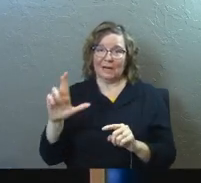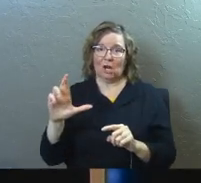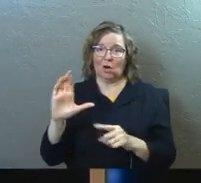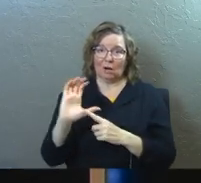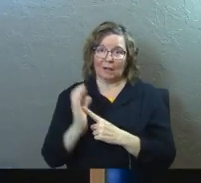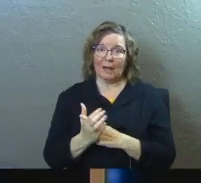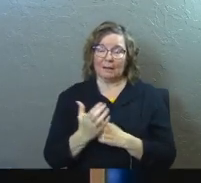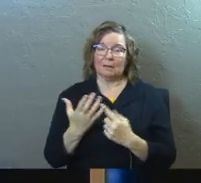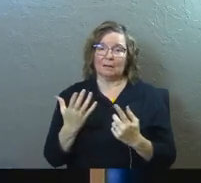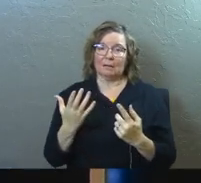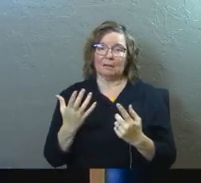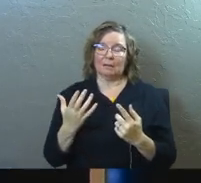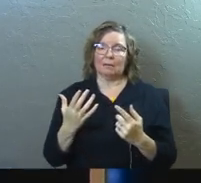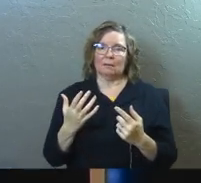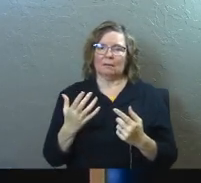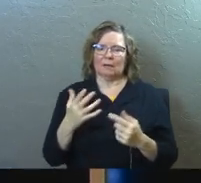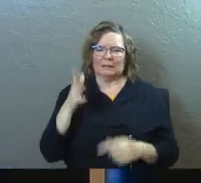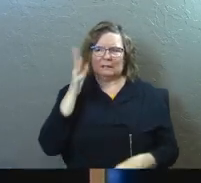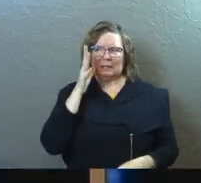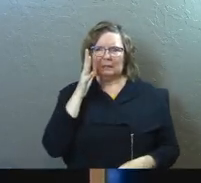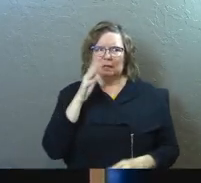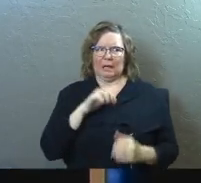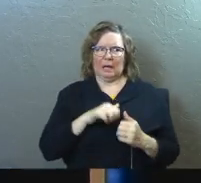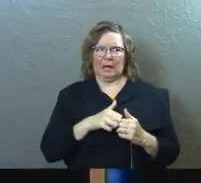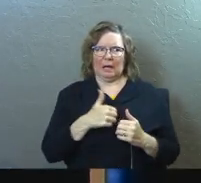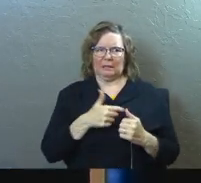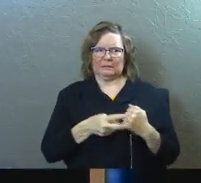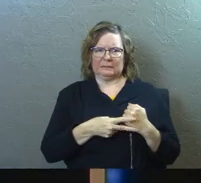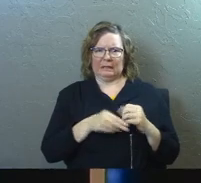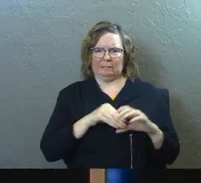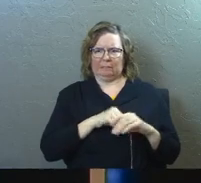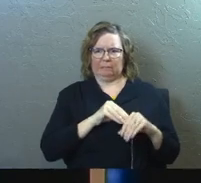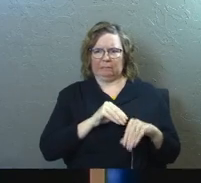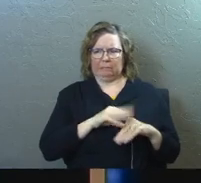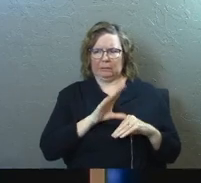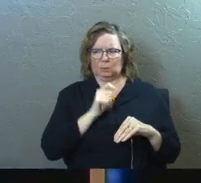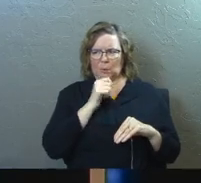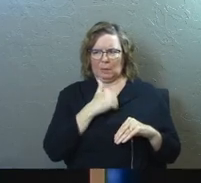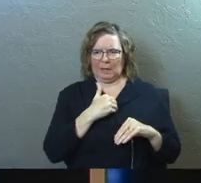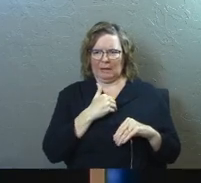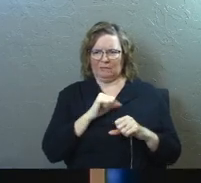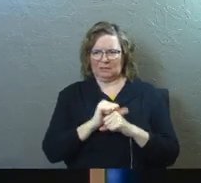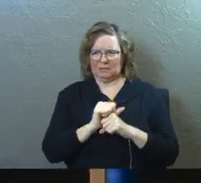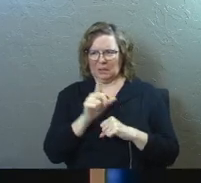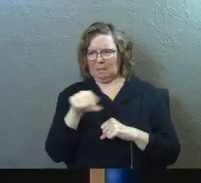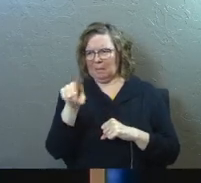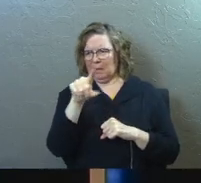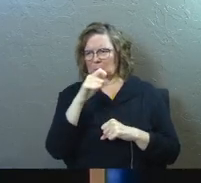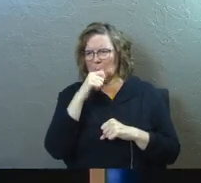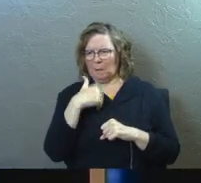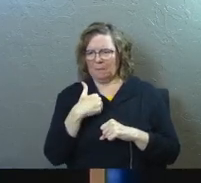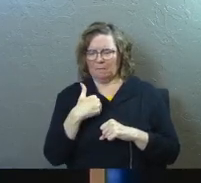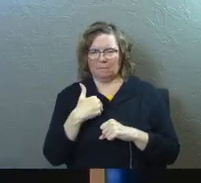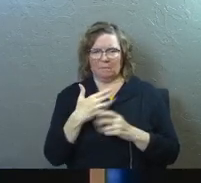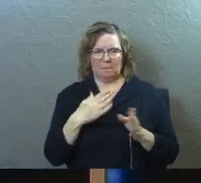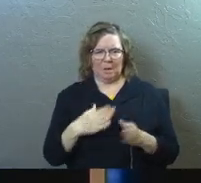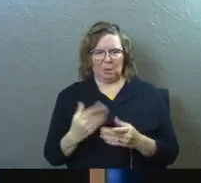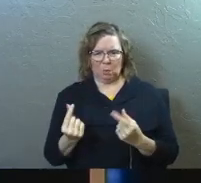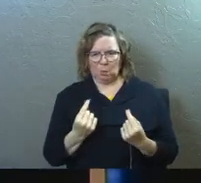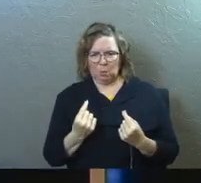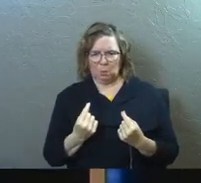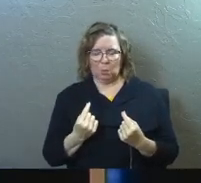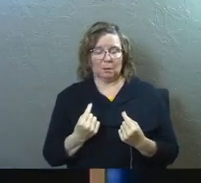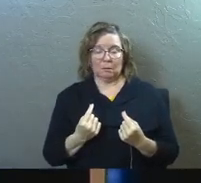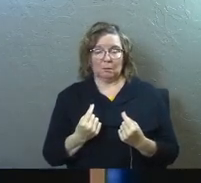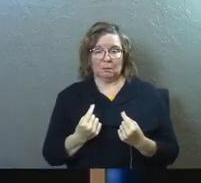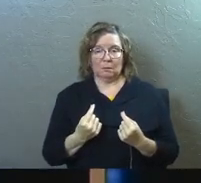And the dad's sitting there like, how in the world are we supposed to do this? We don't have savings for this. We don't have a plan. I don't have a job anyplace else. But